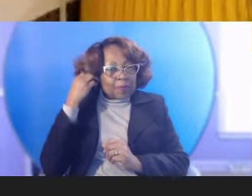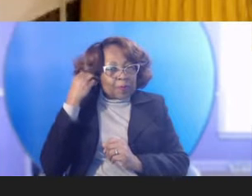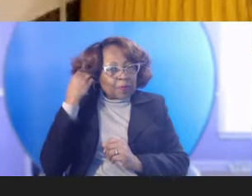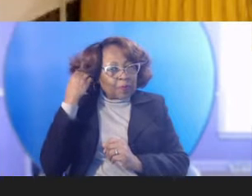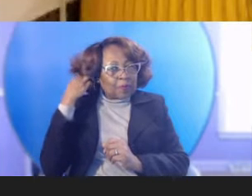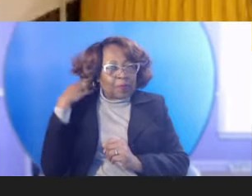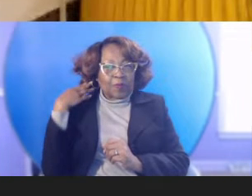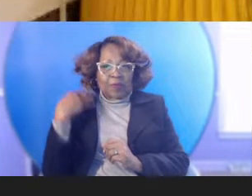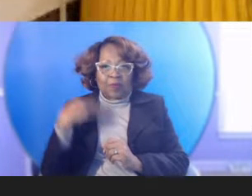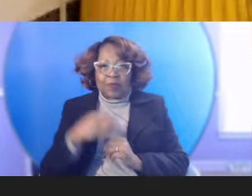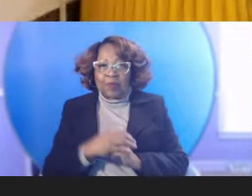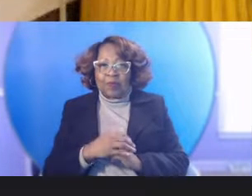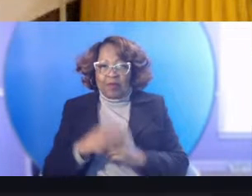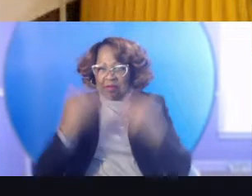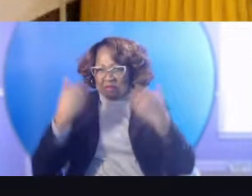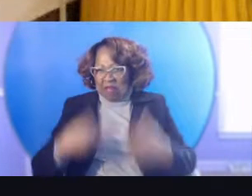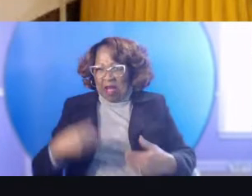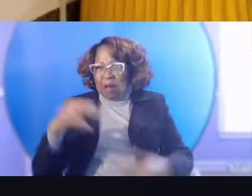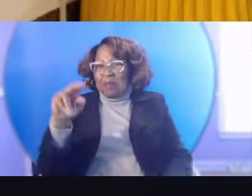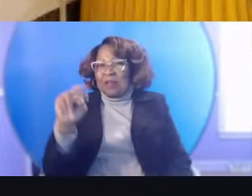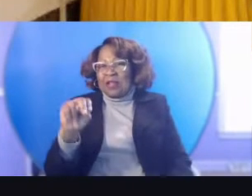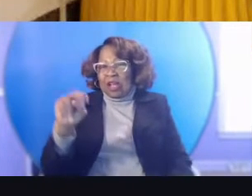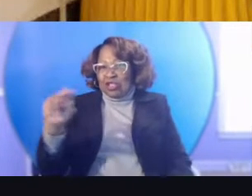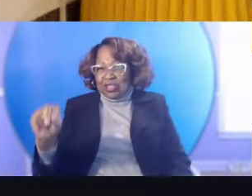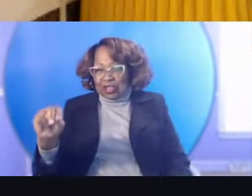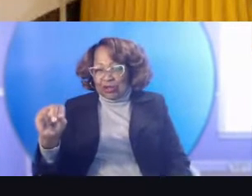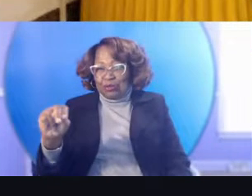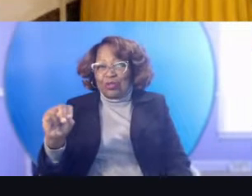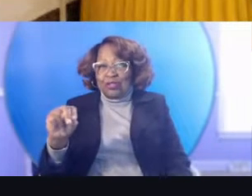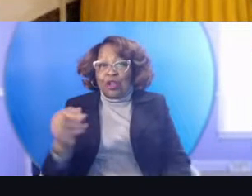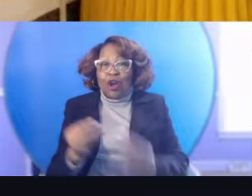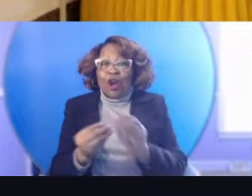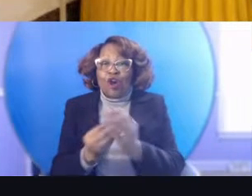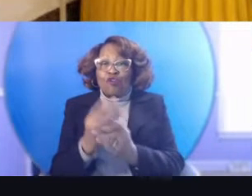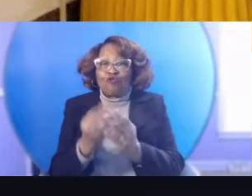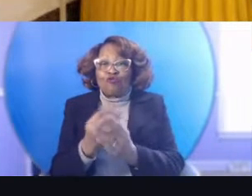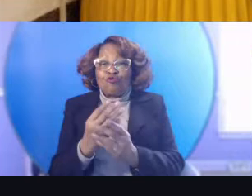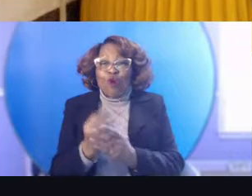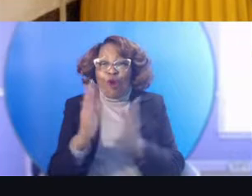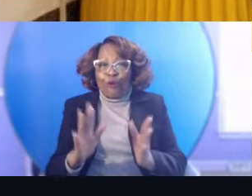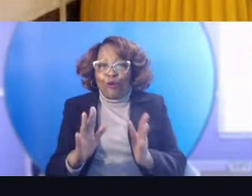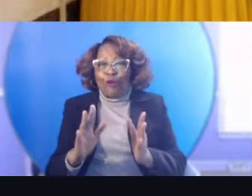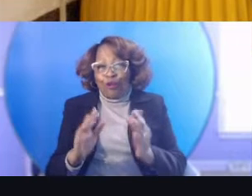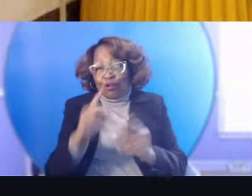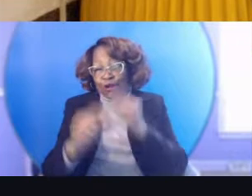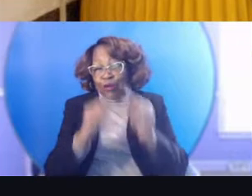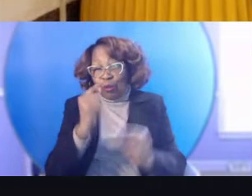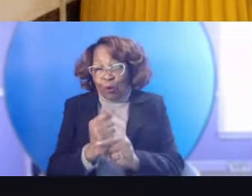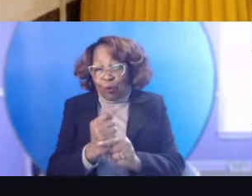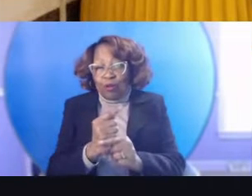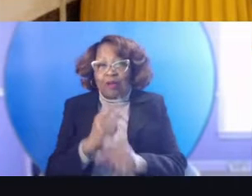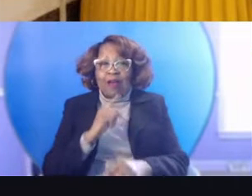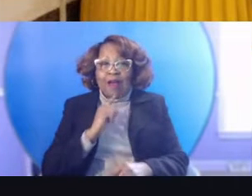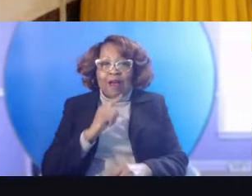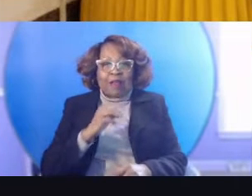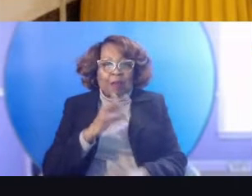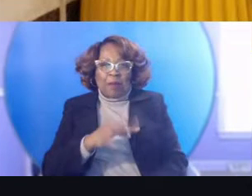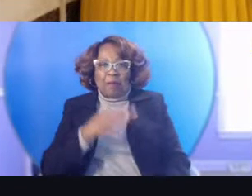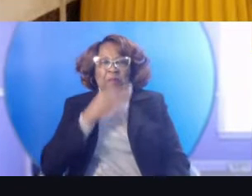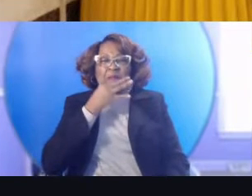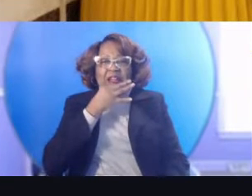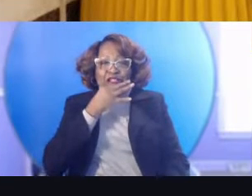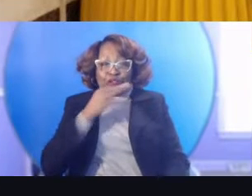I'm Natasha Nichols, a grower of gardeners globally. I am a master urban farmer,